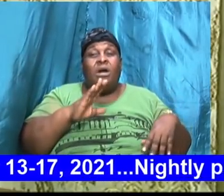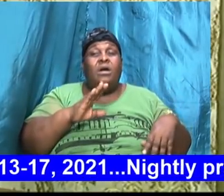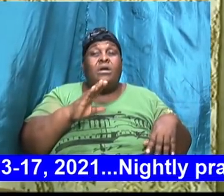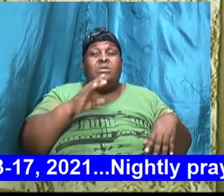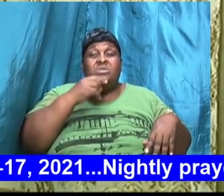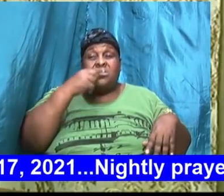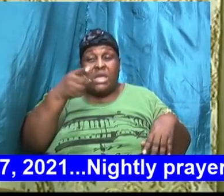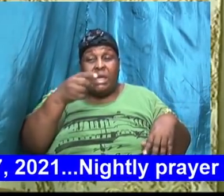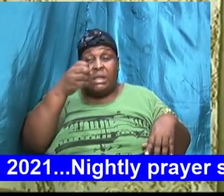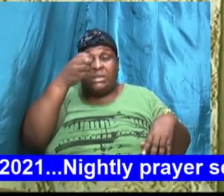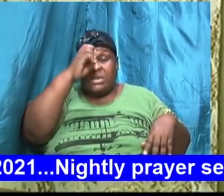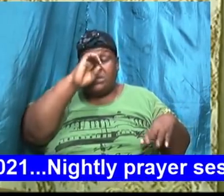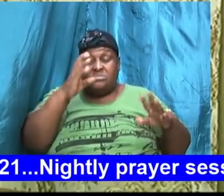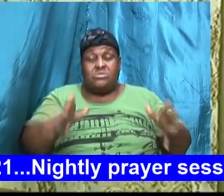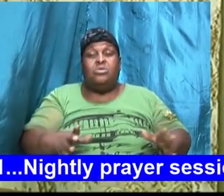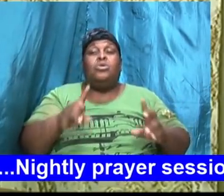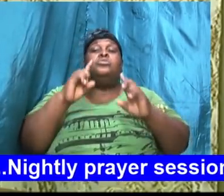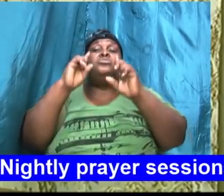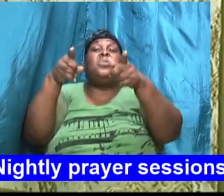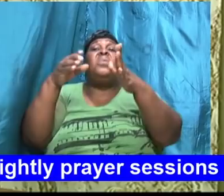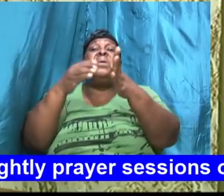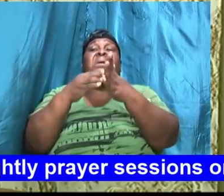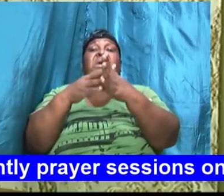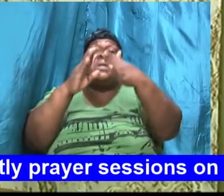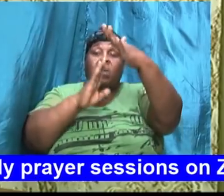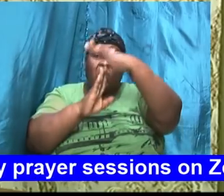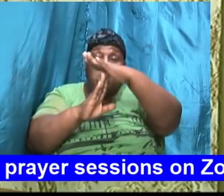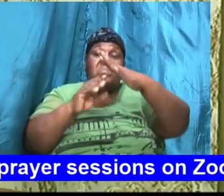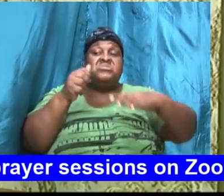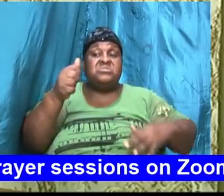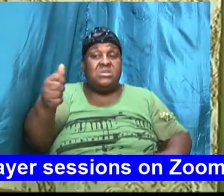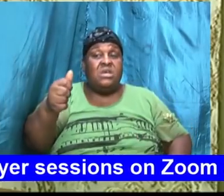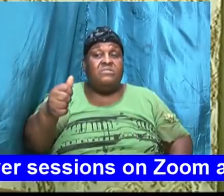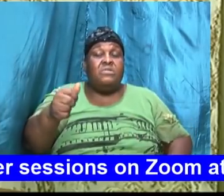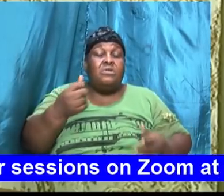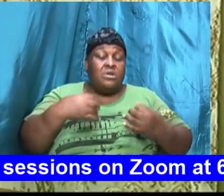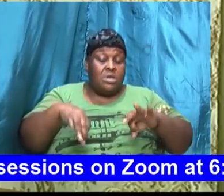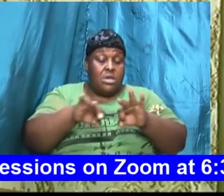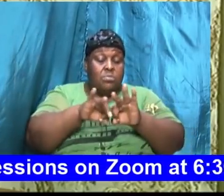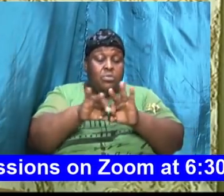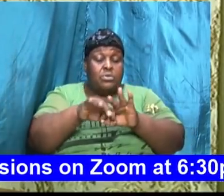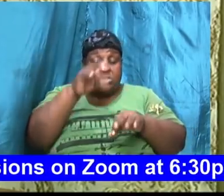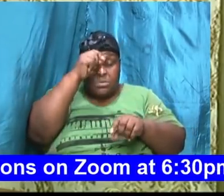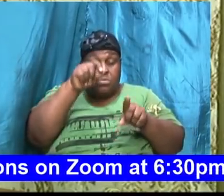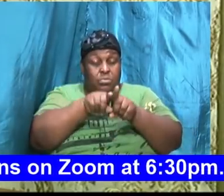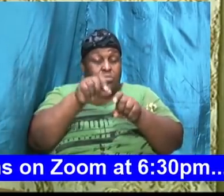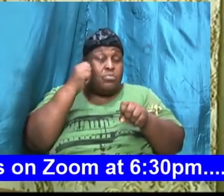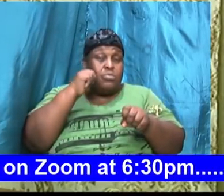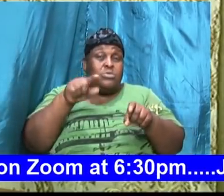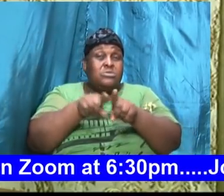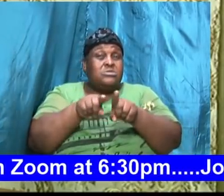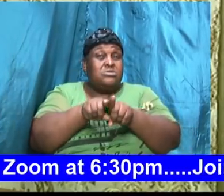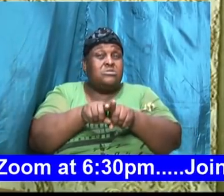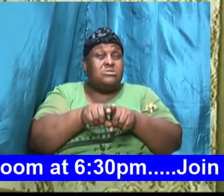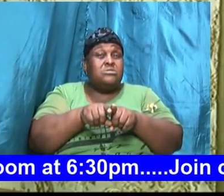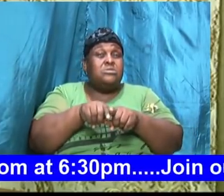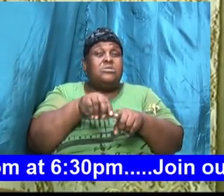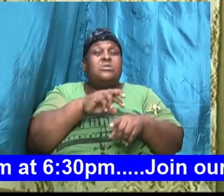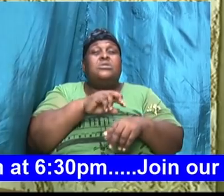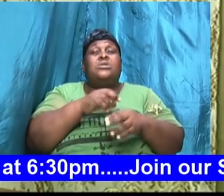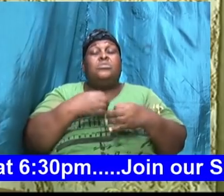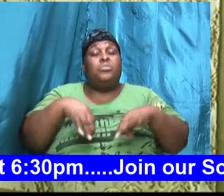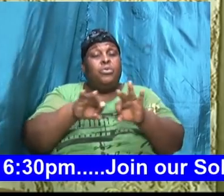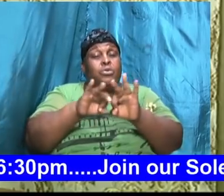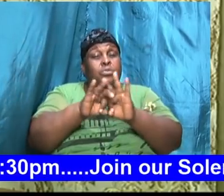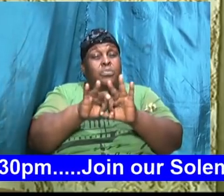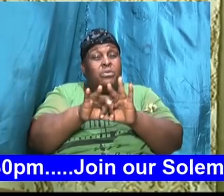it is important brothers and sisters it is important saints of God that when we know the will